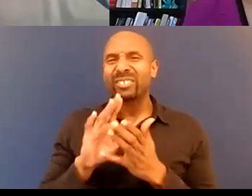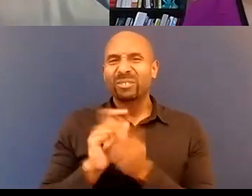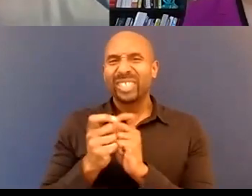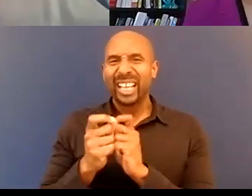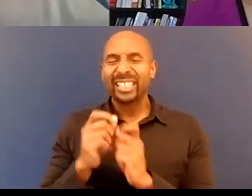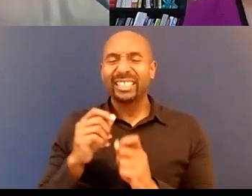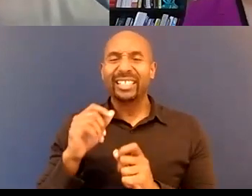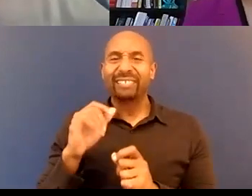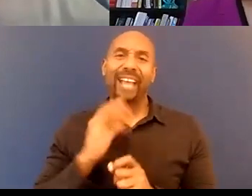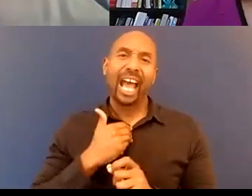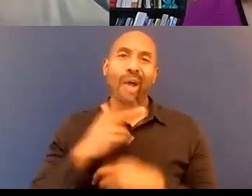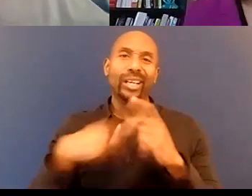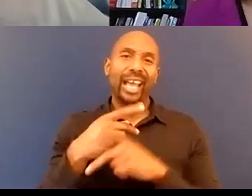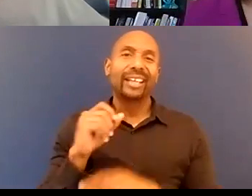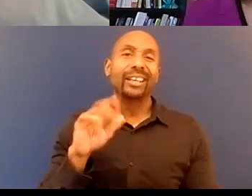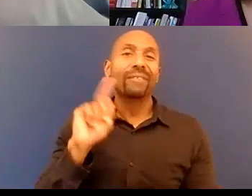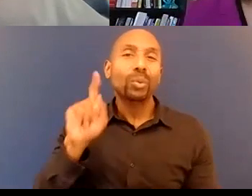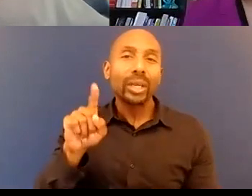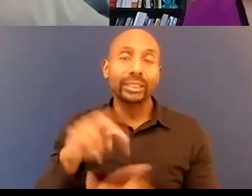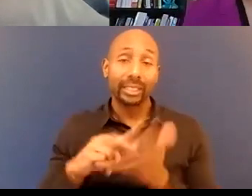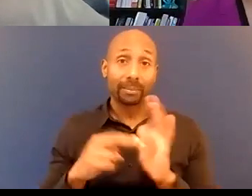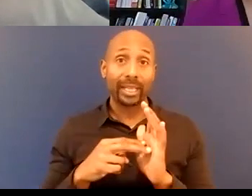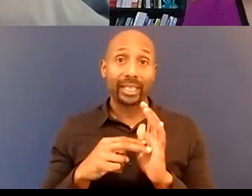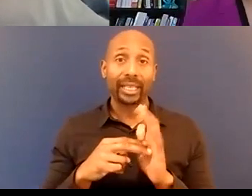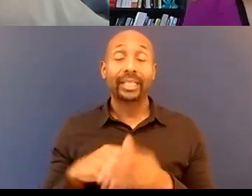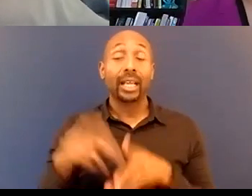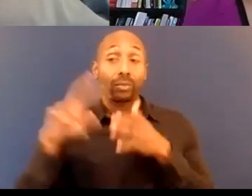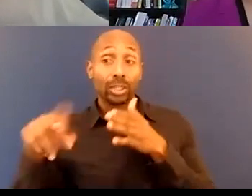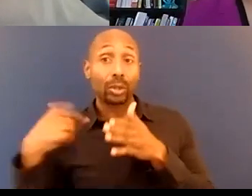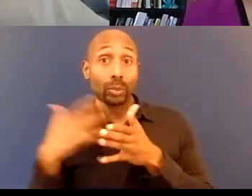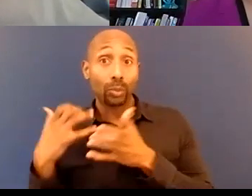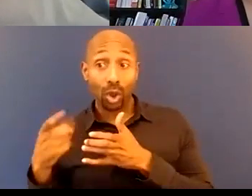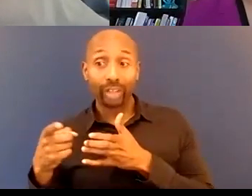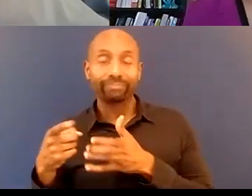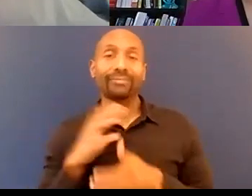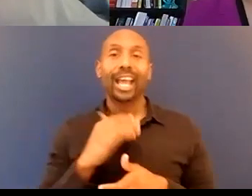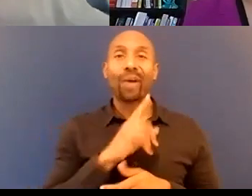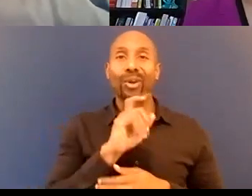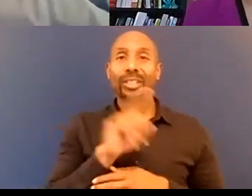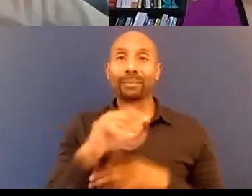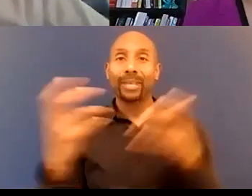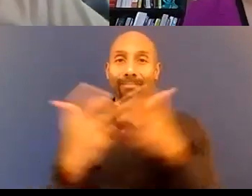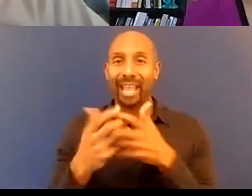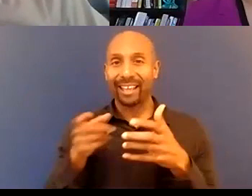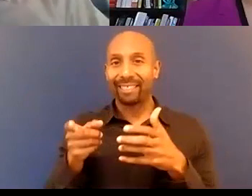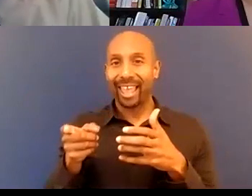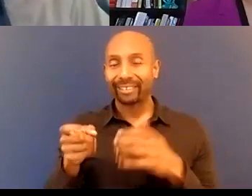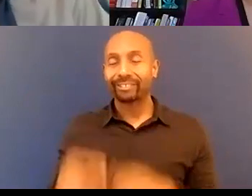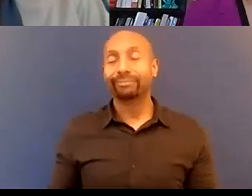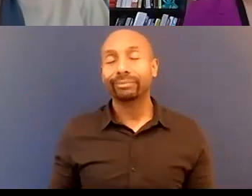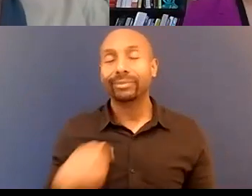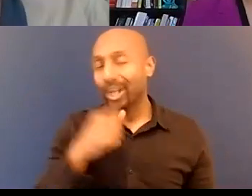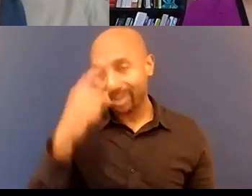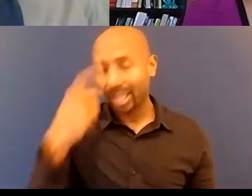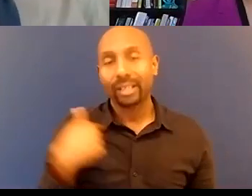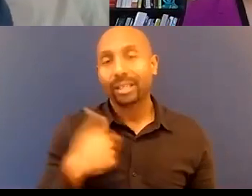have to make the questions match the outcomes that we want um and and i don't think we do that i think